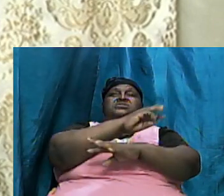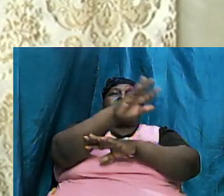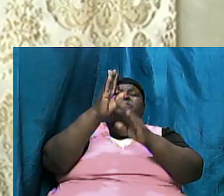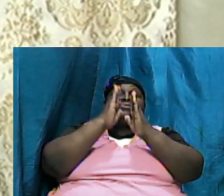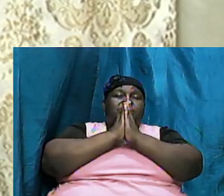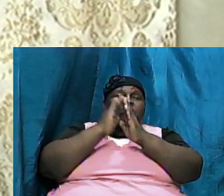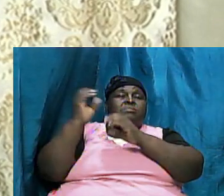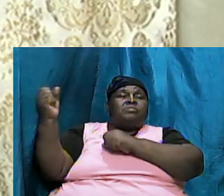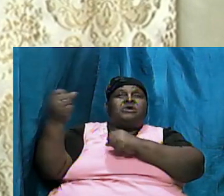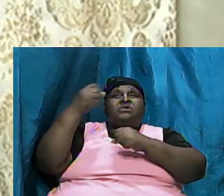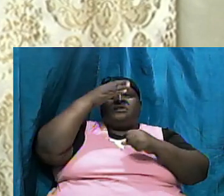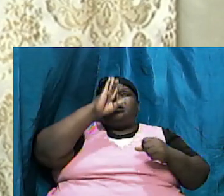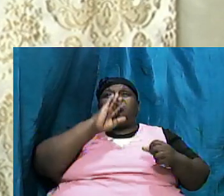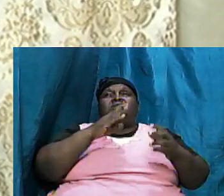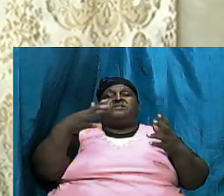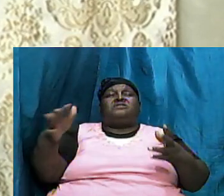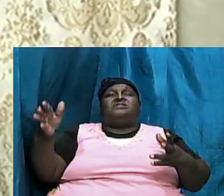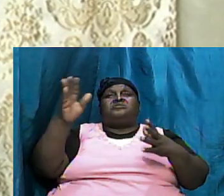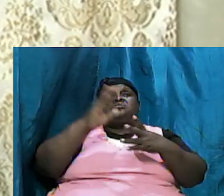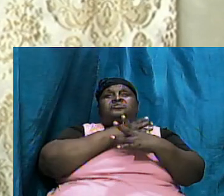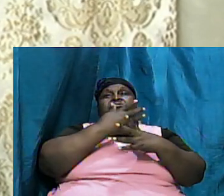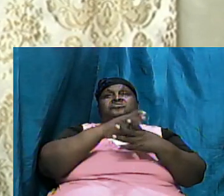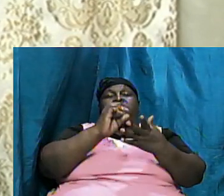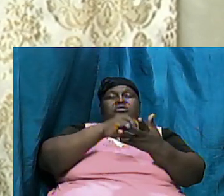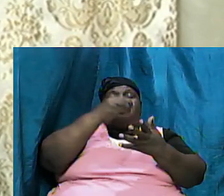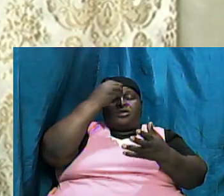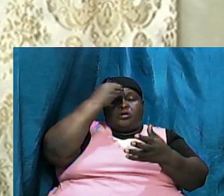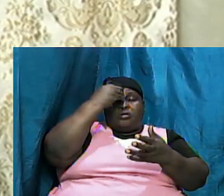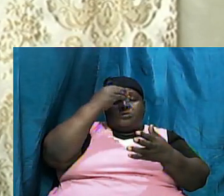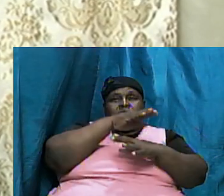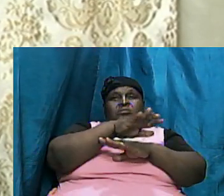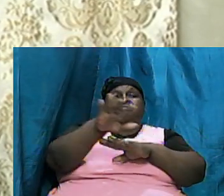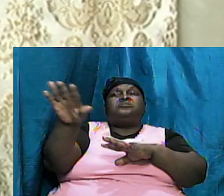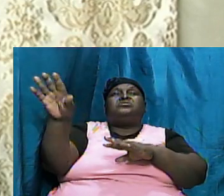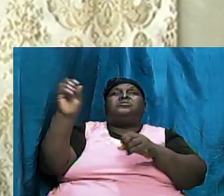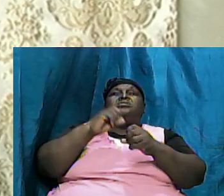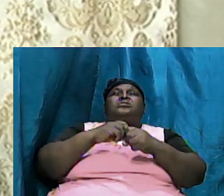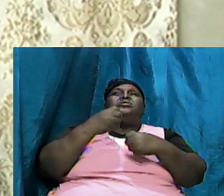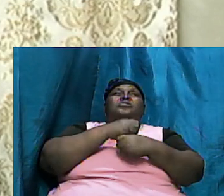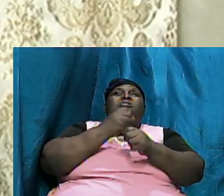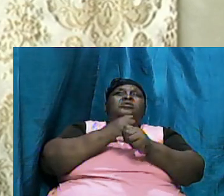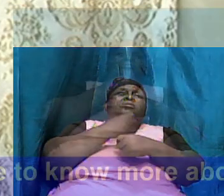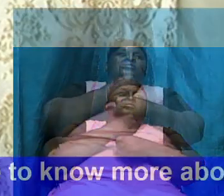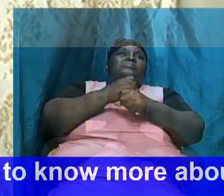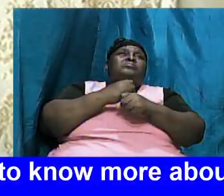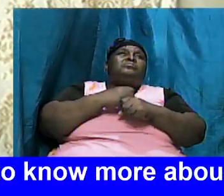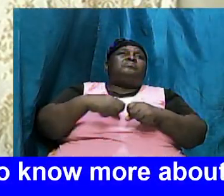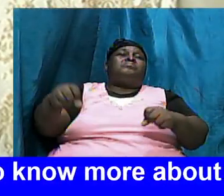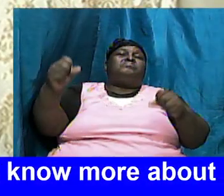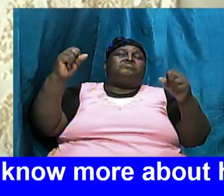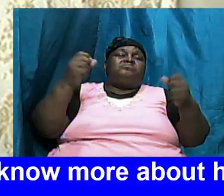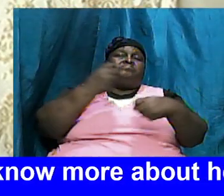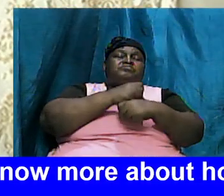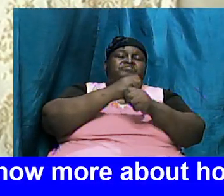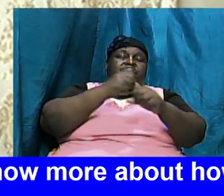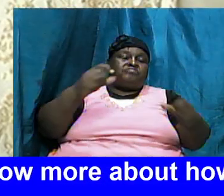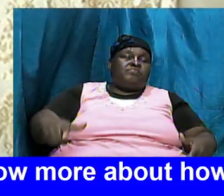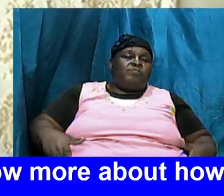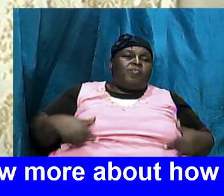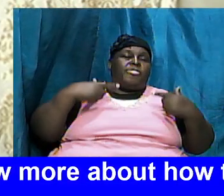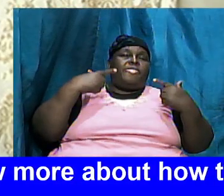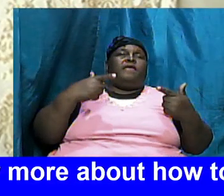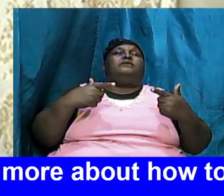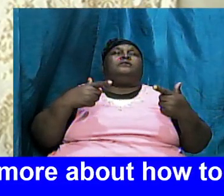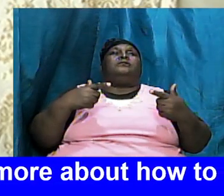God that the things that we have shared this evening God it will have an impact on all of us I pray